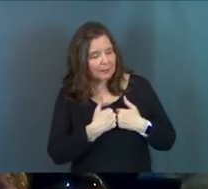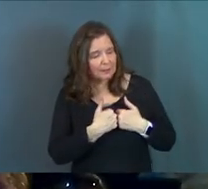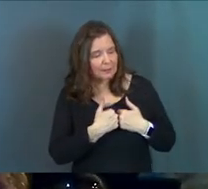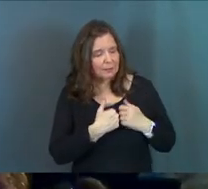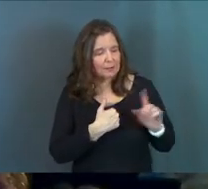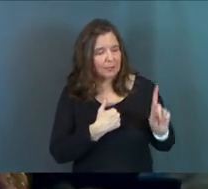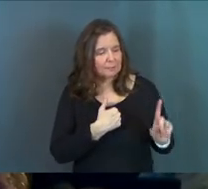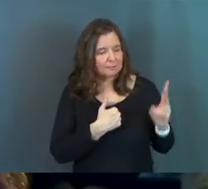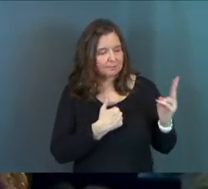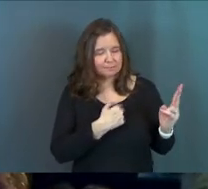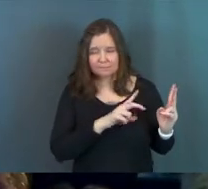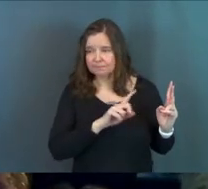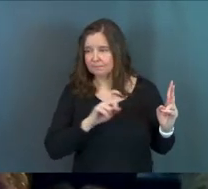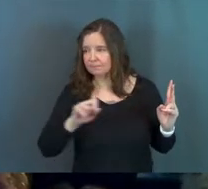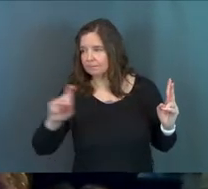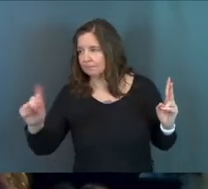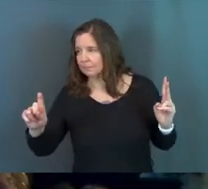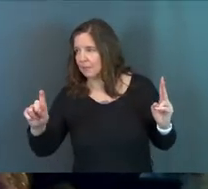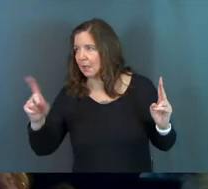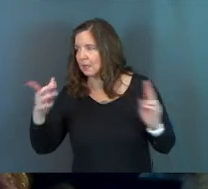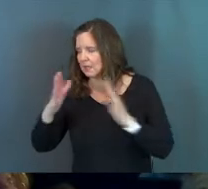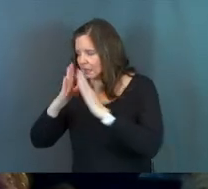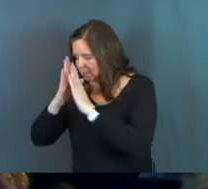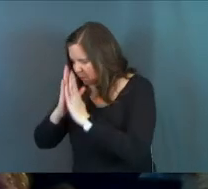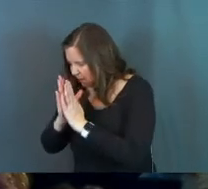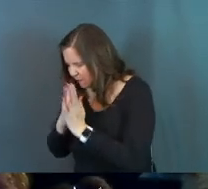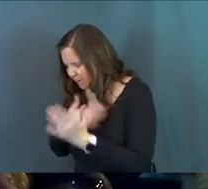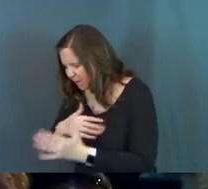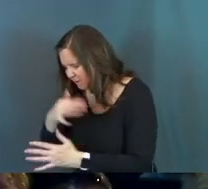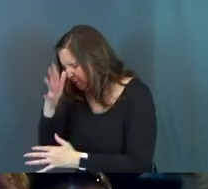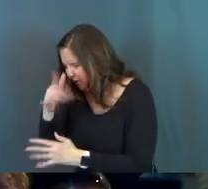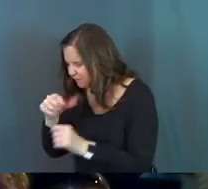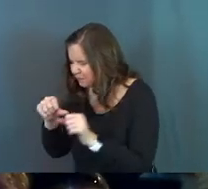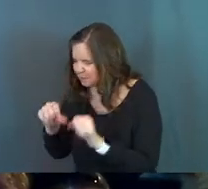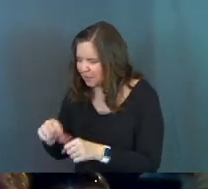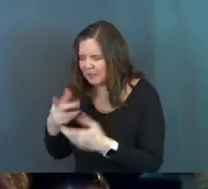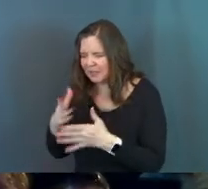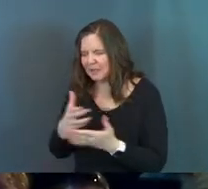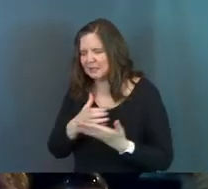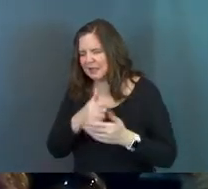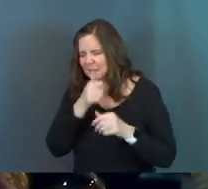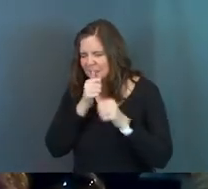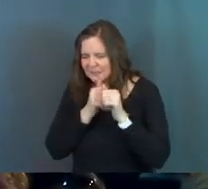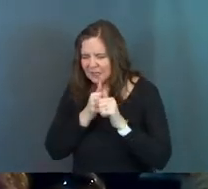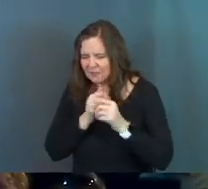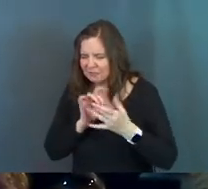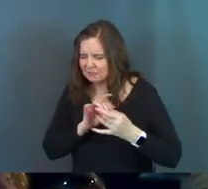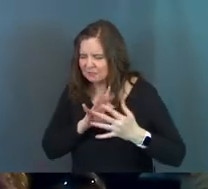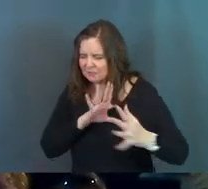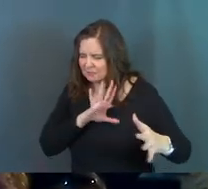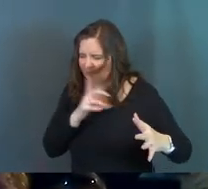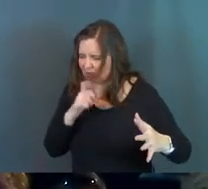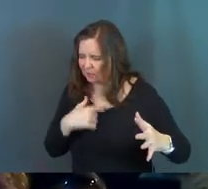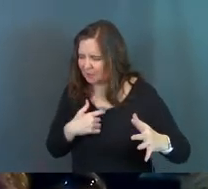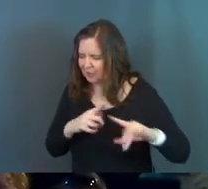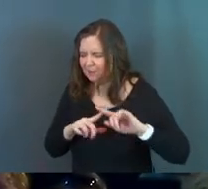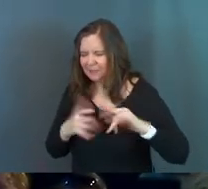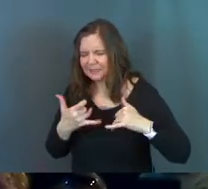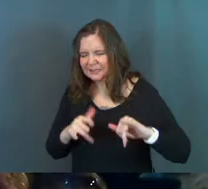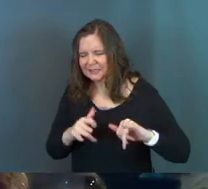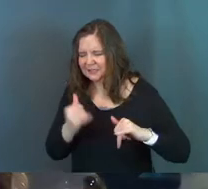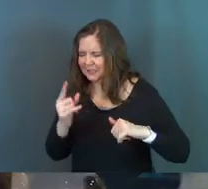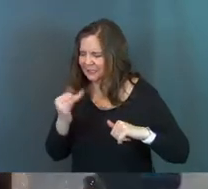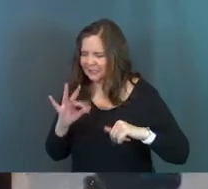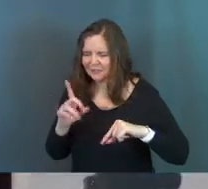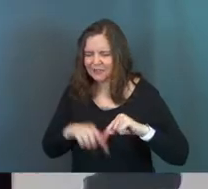He went on a little farther and bowed with his face to the ground, praying, my Father, if it is possible, let this cup of suffering be taken away from me. Yet I want your